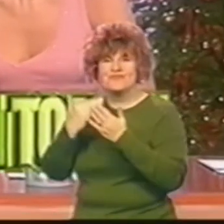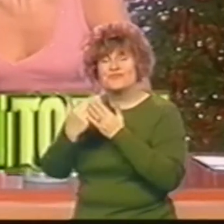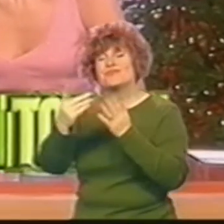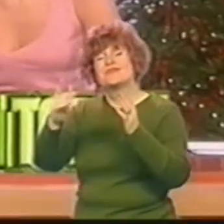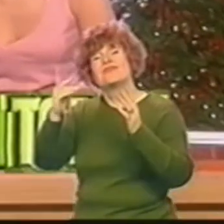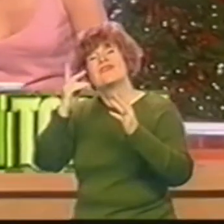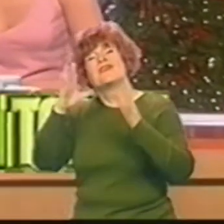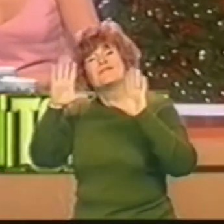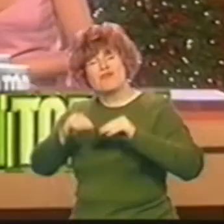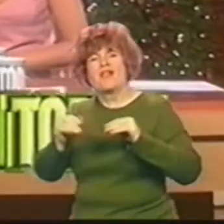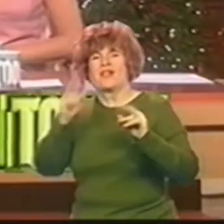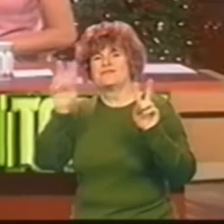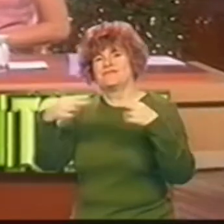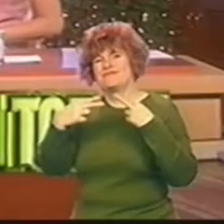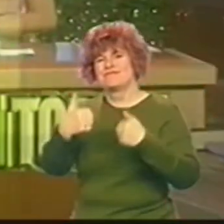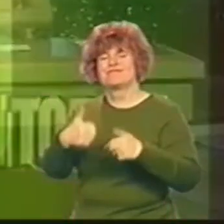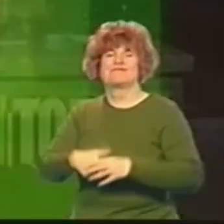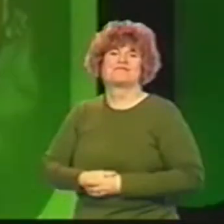back then. Bye.